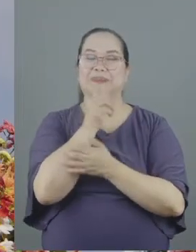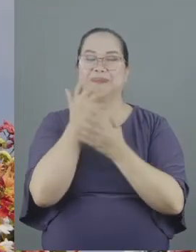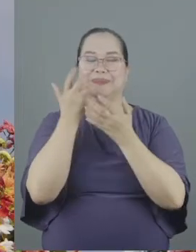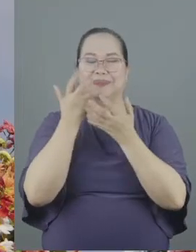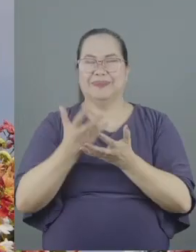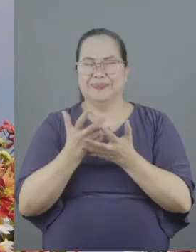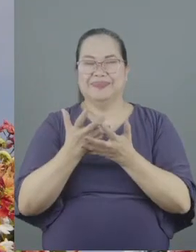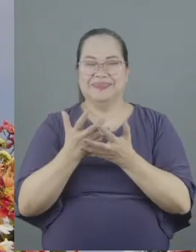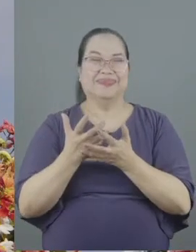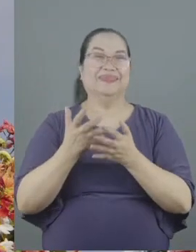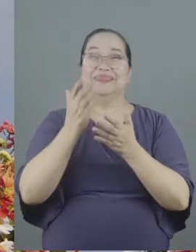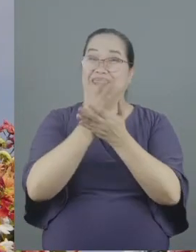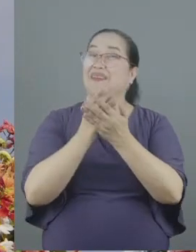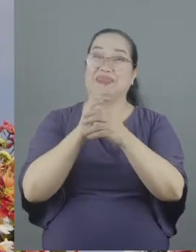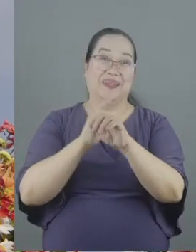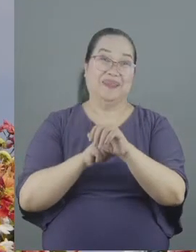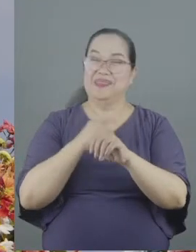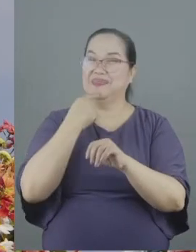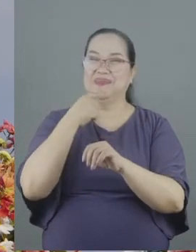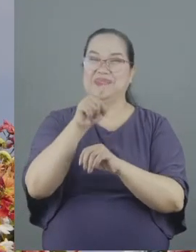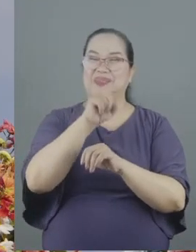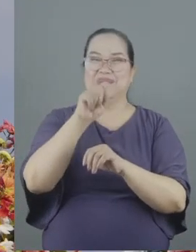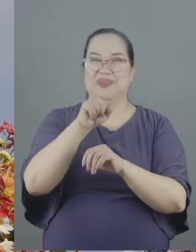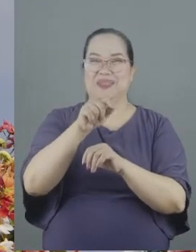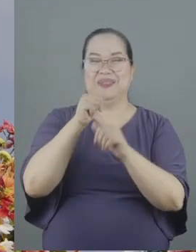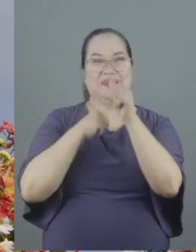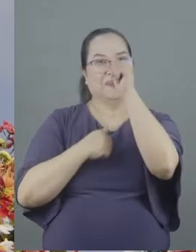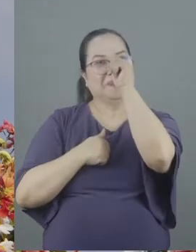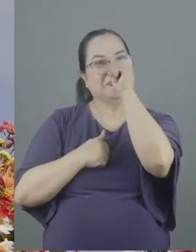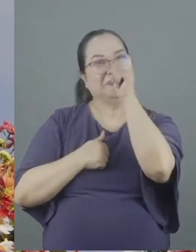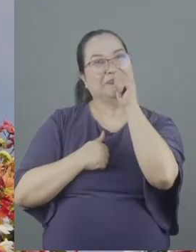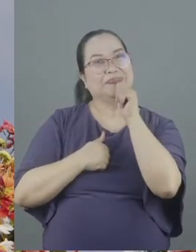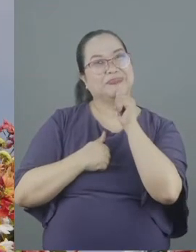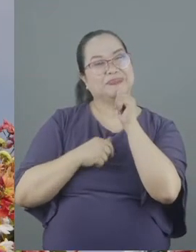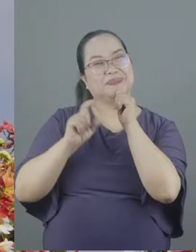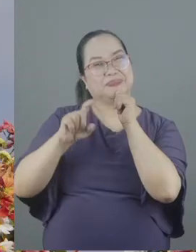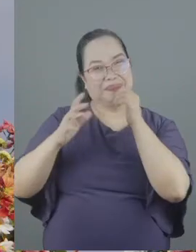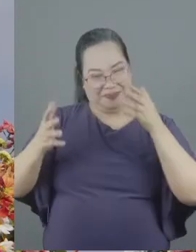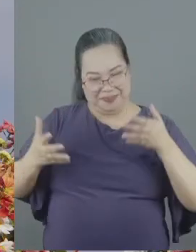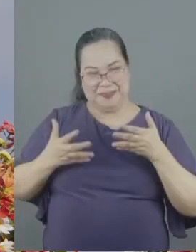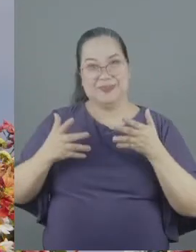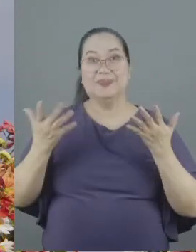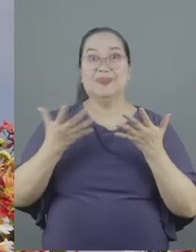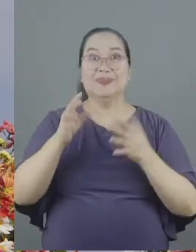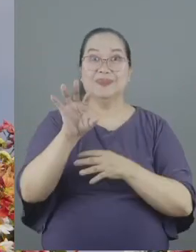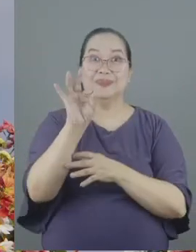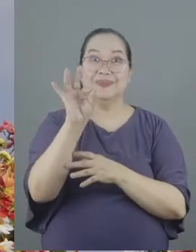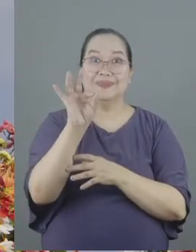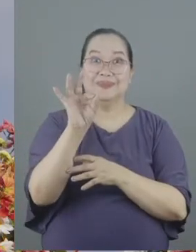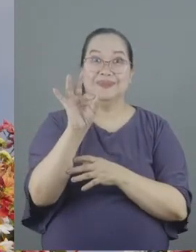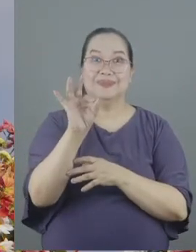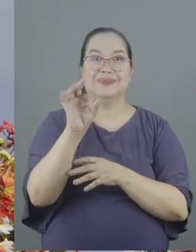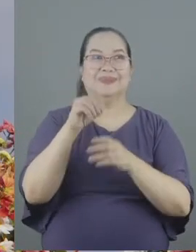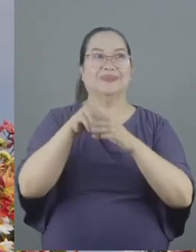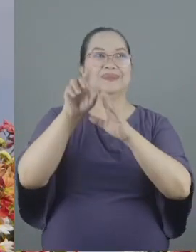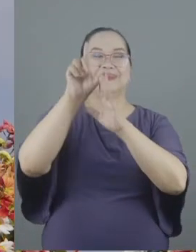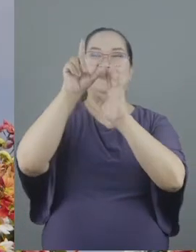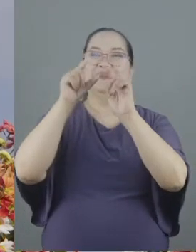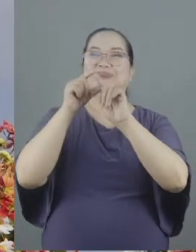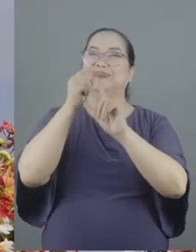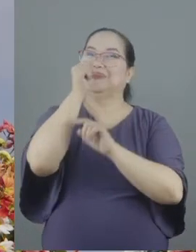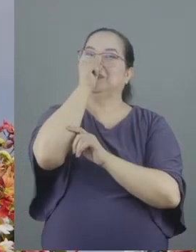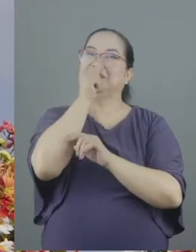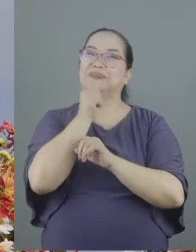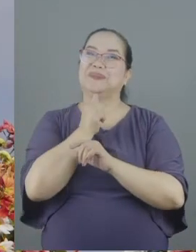task and so we need endurance and we need encouragement where do we find it the word for endurance means